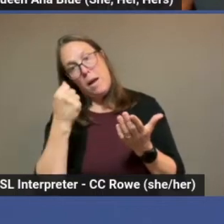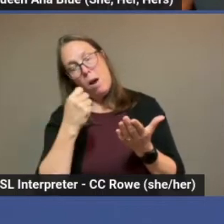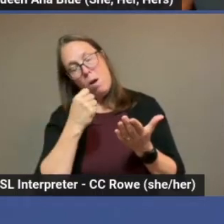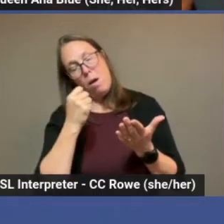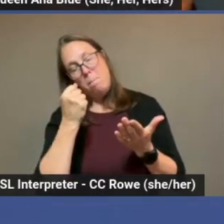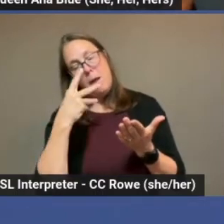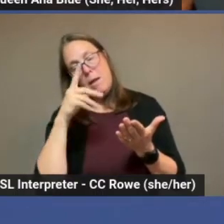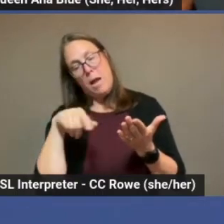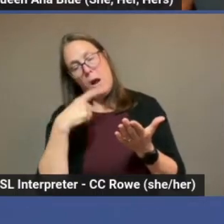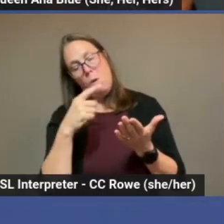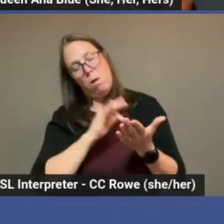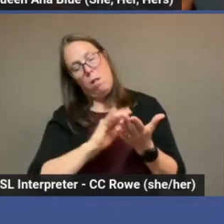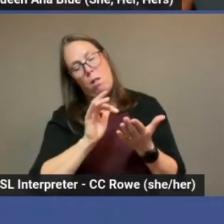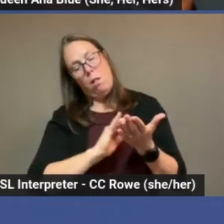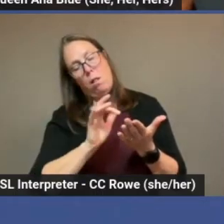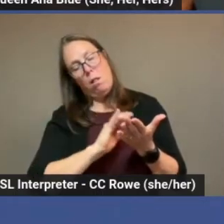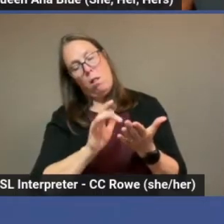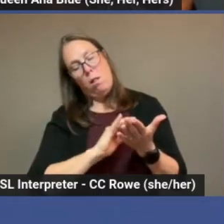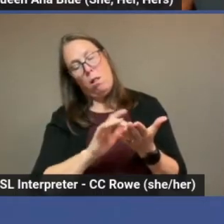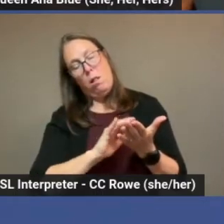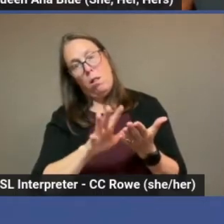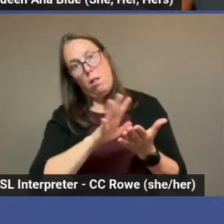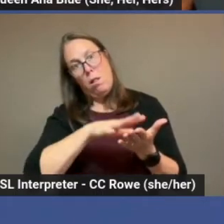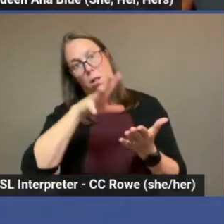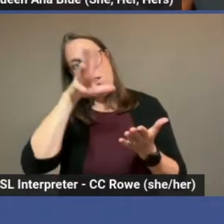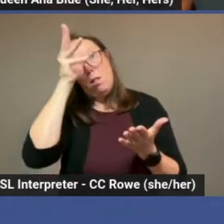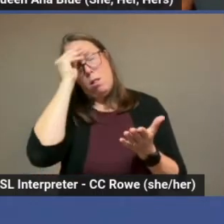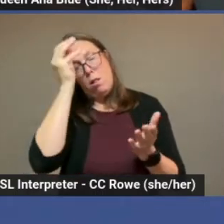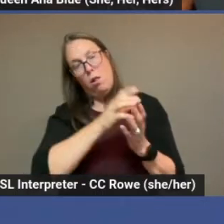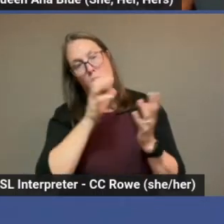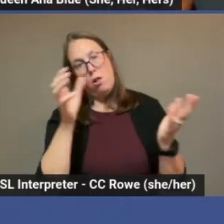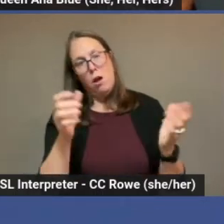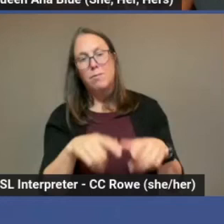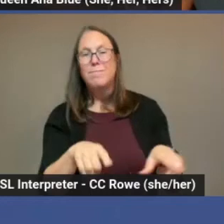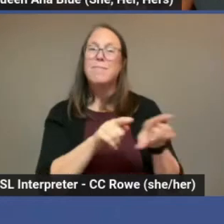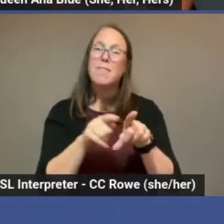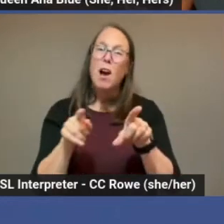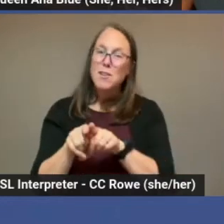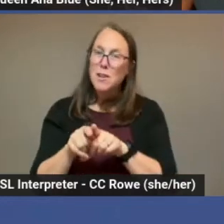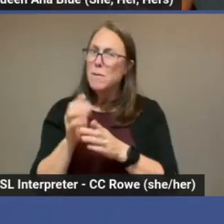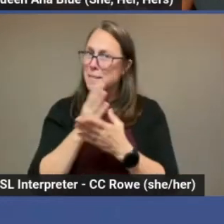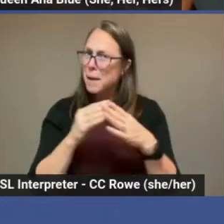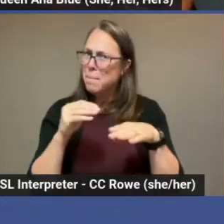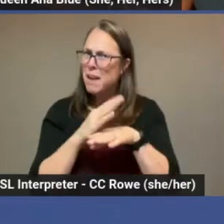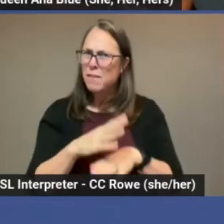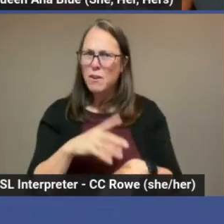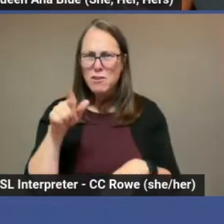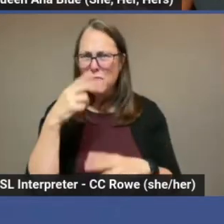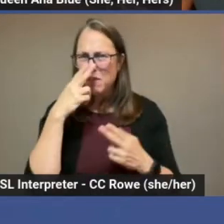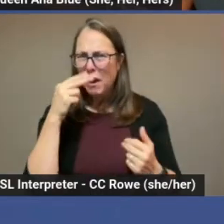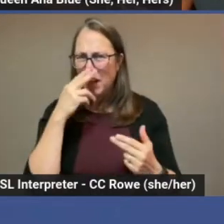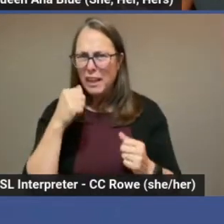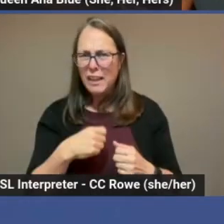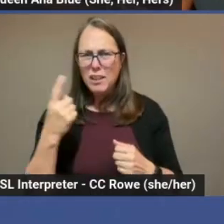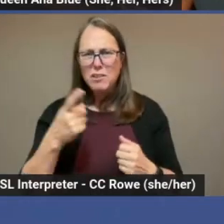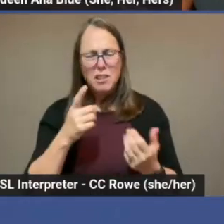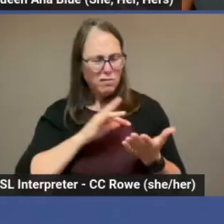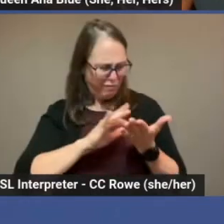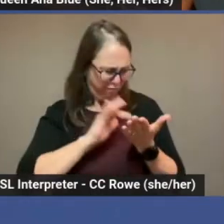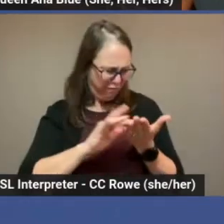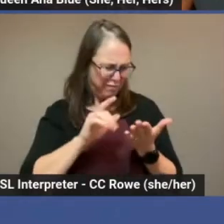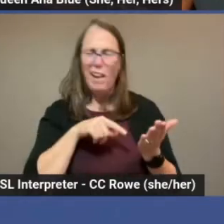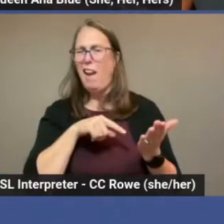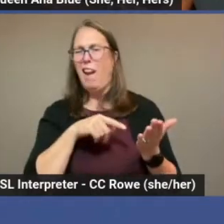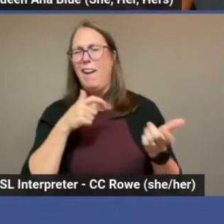people's viewpoint and you learn so much stuff. Also, some influencers are just funny. Sometimes you're just online just to get a